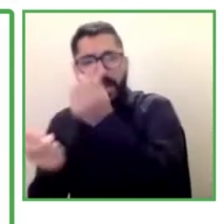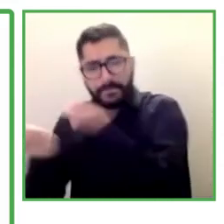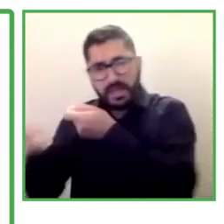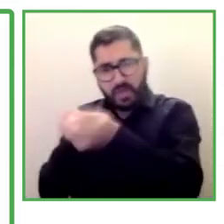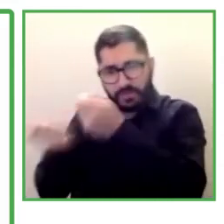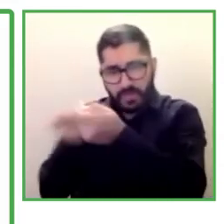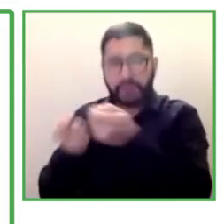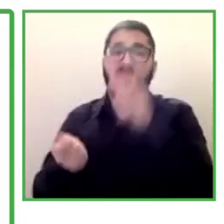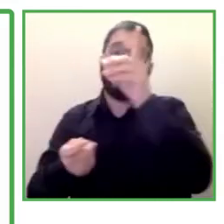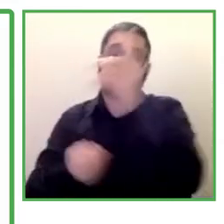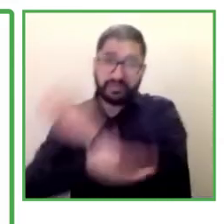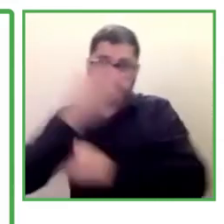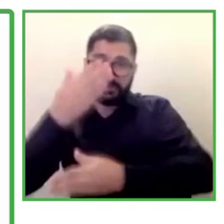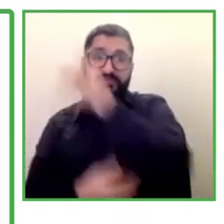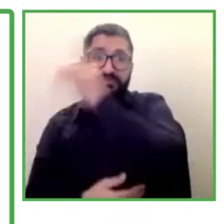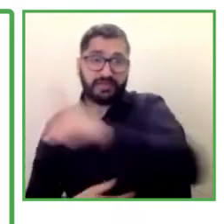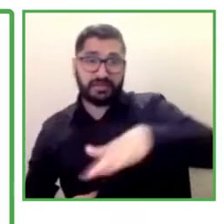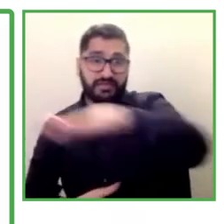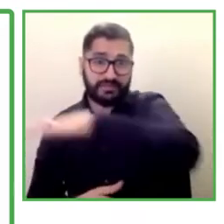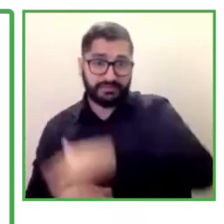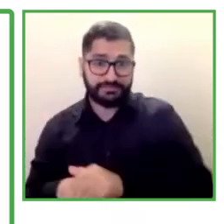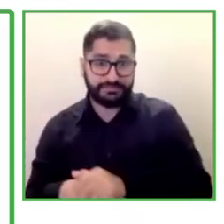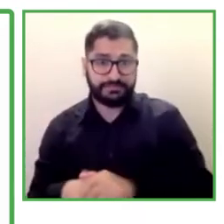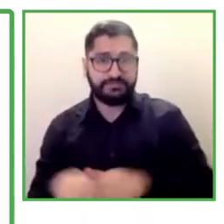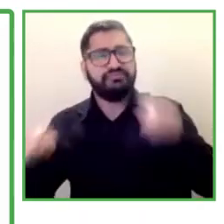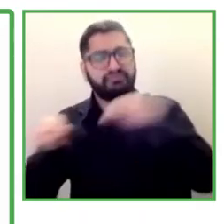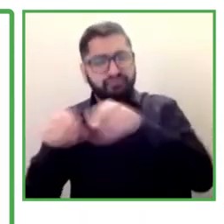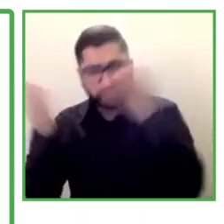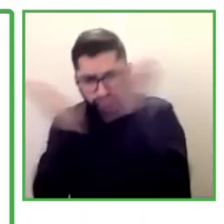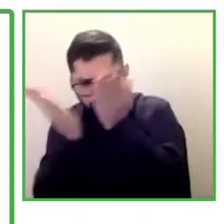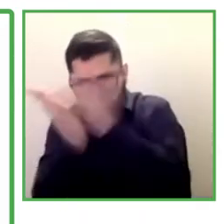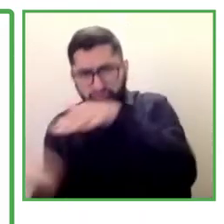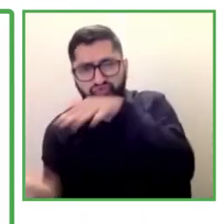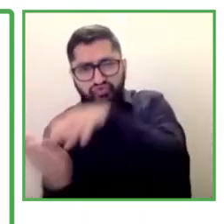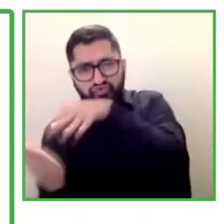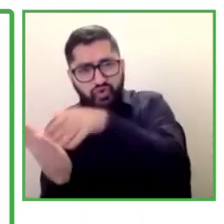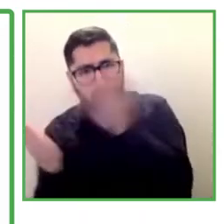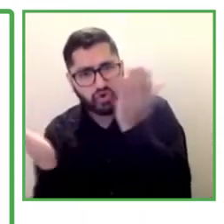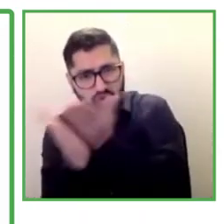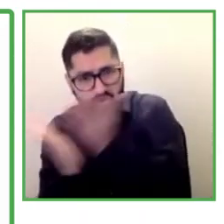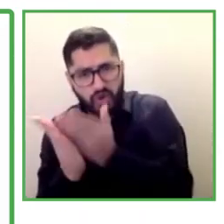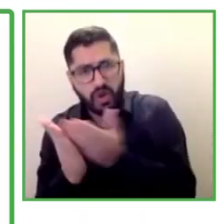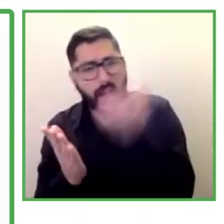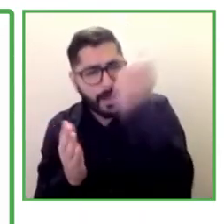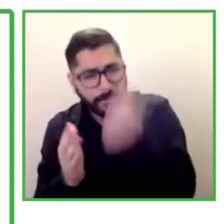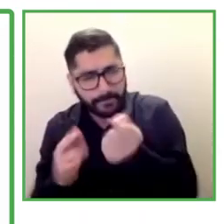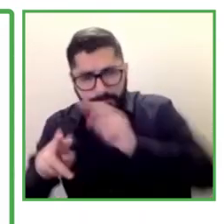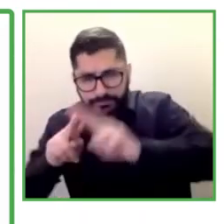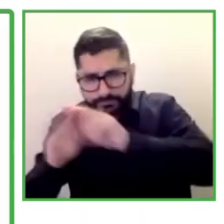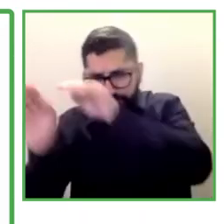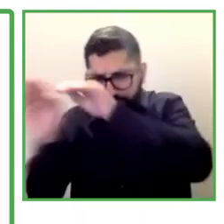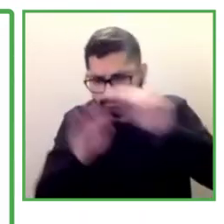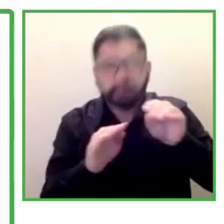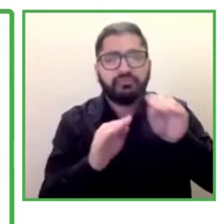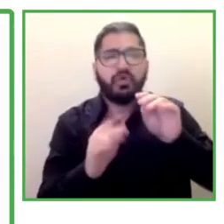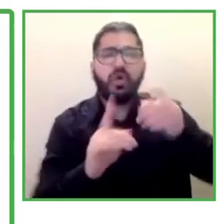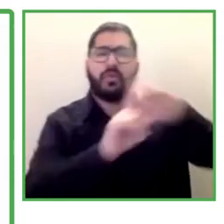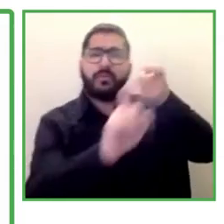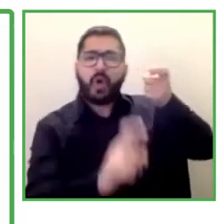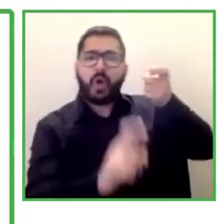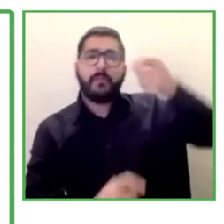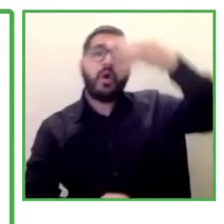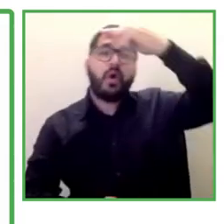have disabilities. A study that we carry out in Chile, Costa Rica and Mexico estimated that if we